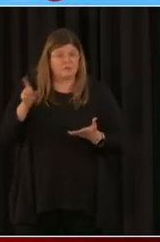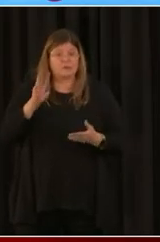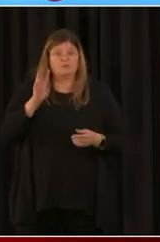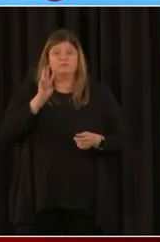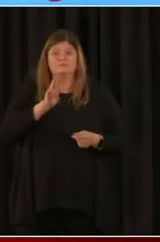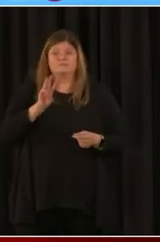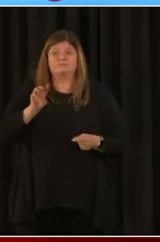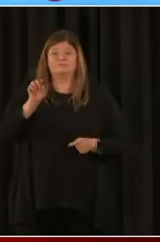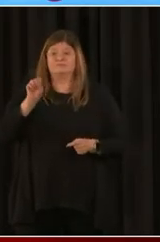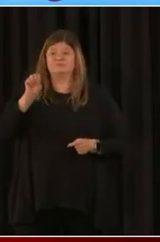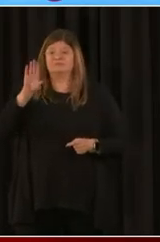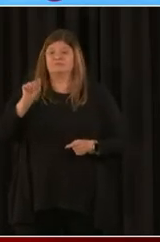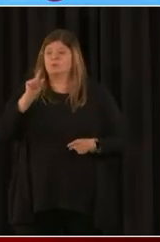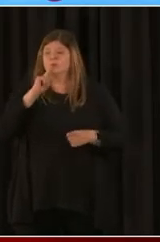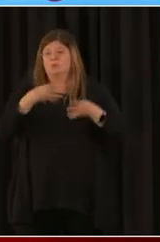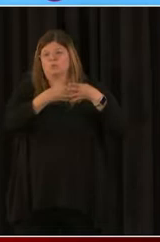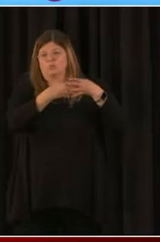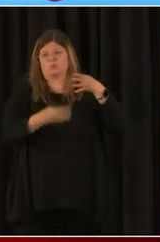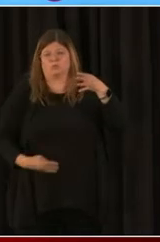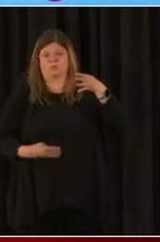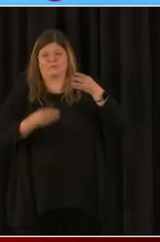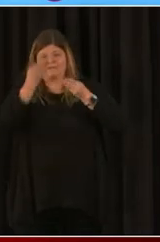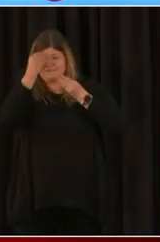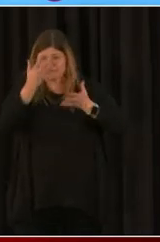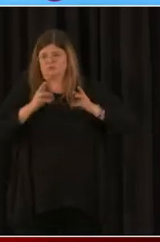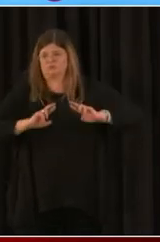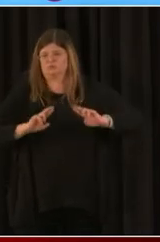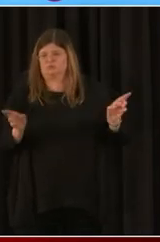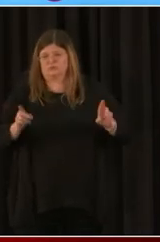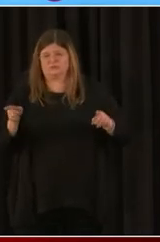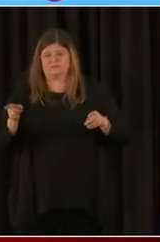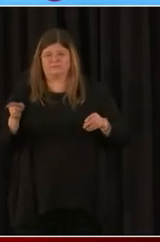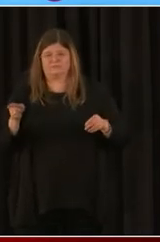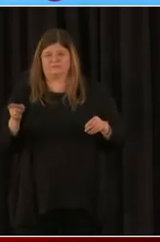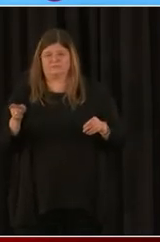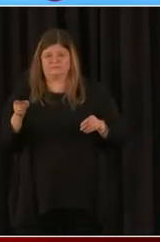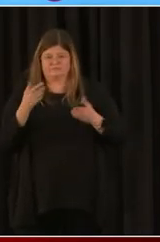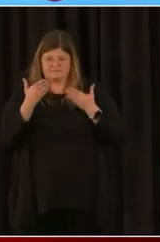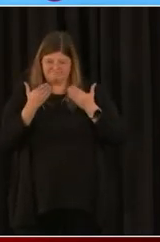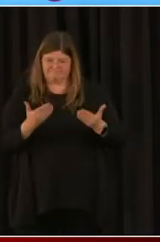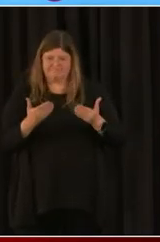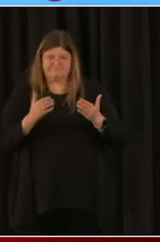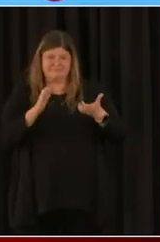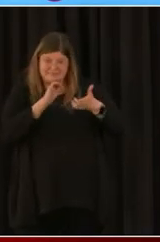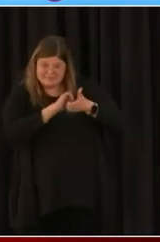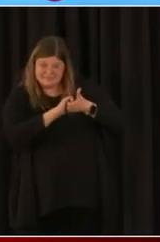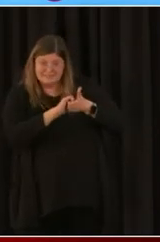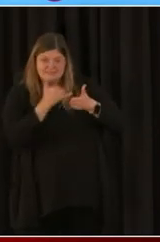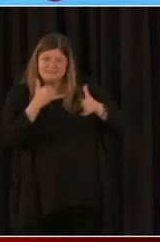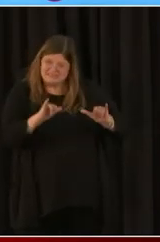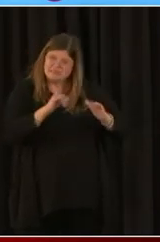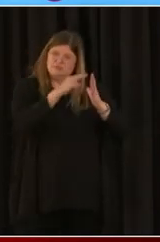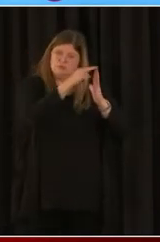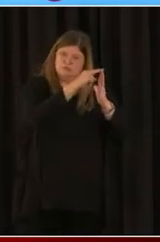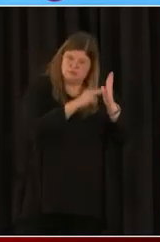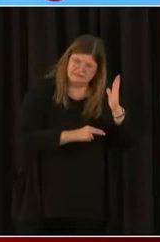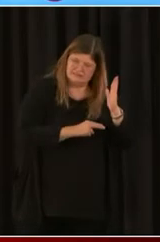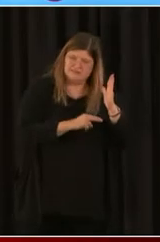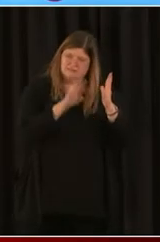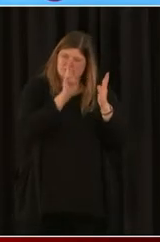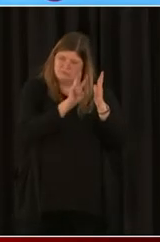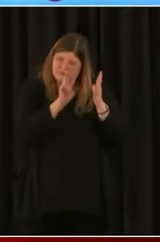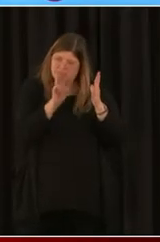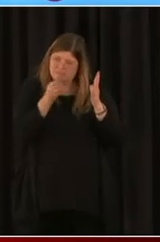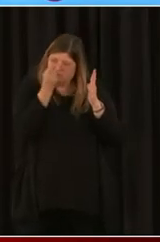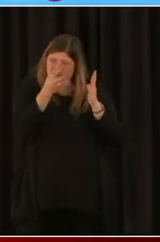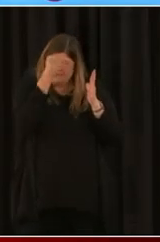applying through the banks, I would definitely encourage you to become as familiar as possible with the program and use some of the great resources on the SBA website,